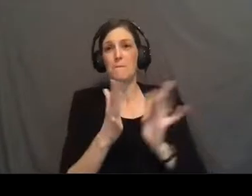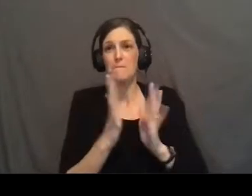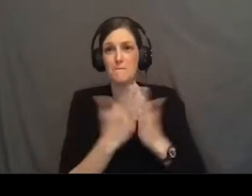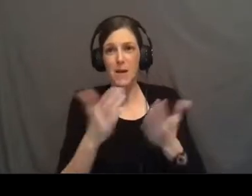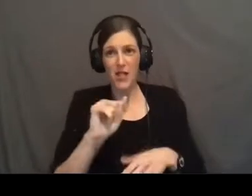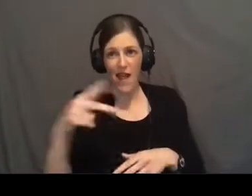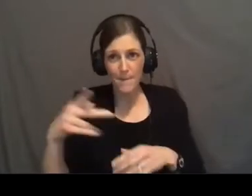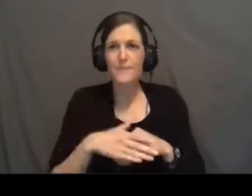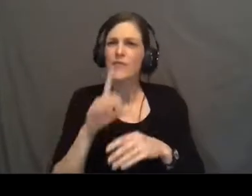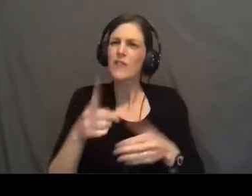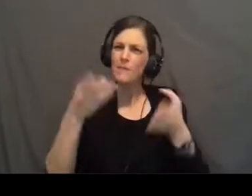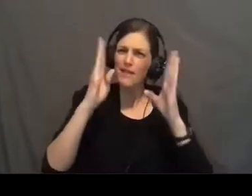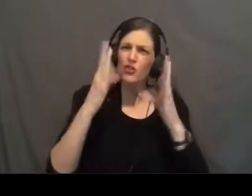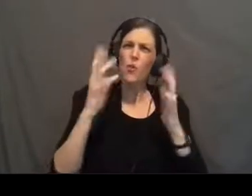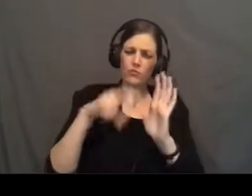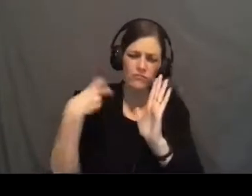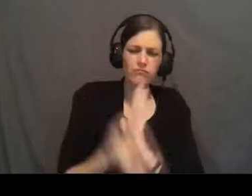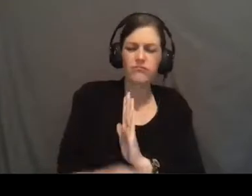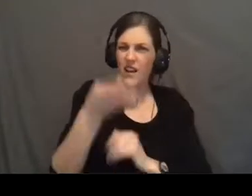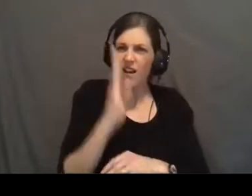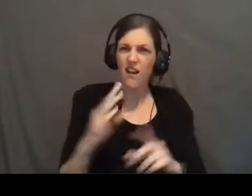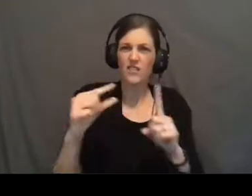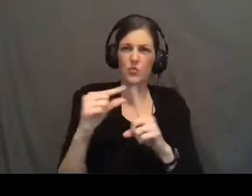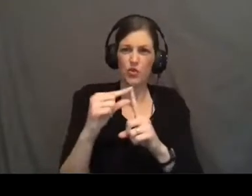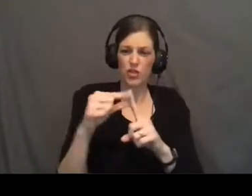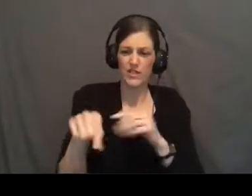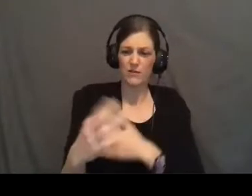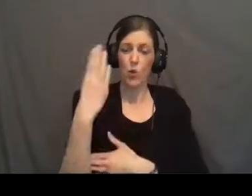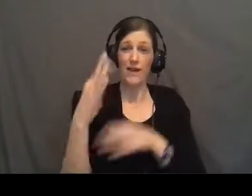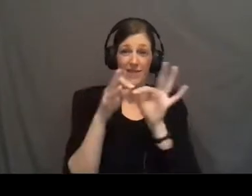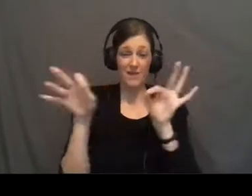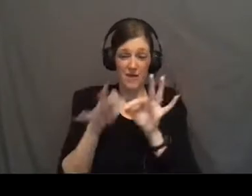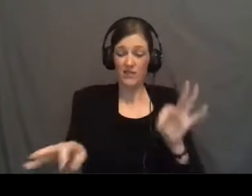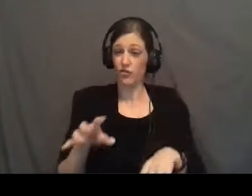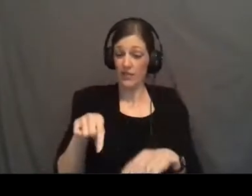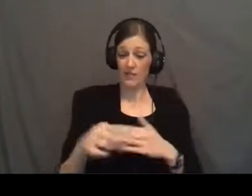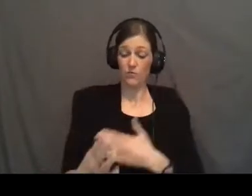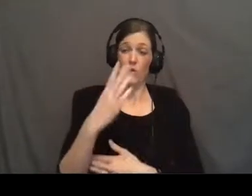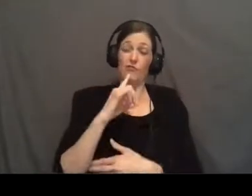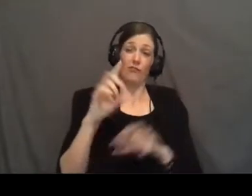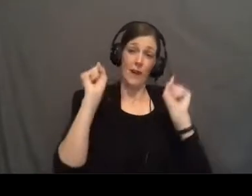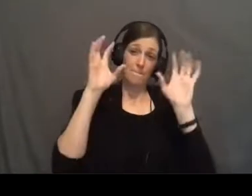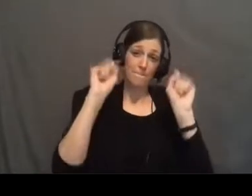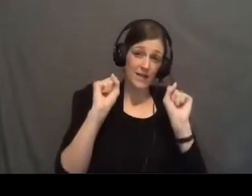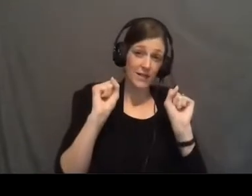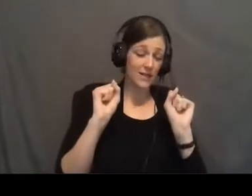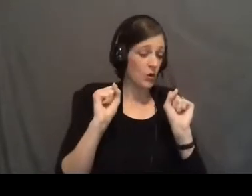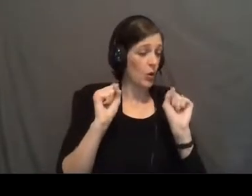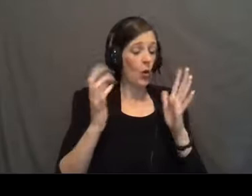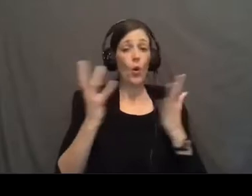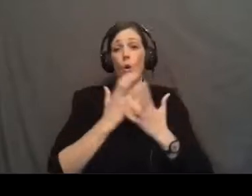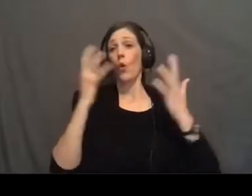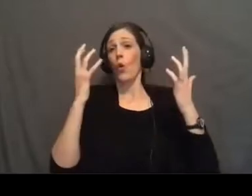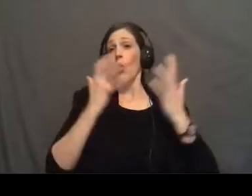really want you to get into God's word this morning because the passage that we're going to look at is so amazing, is breathtaking, how